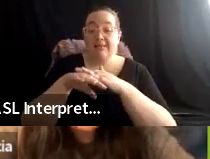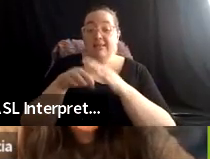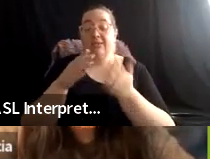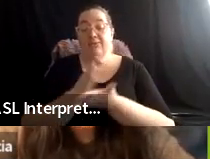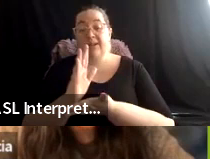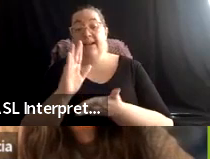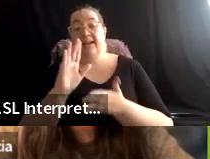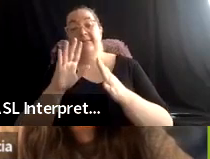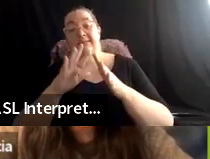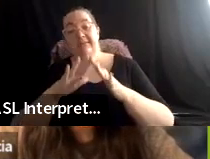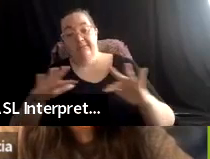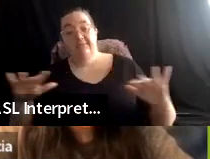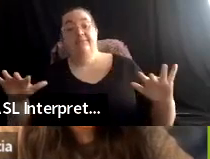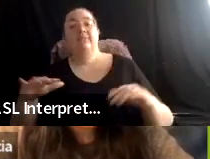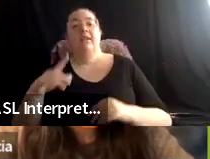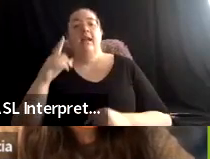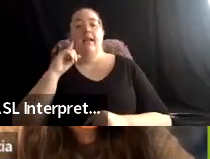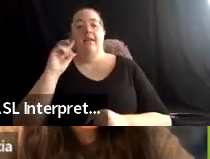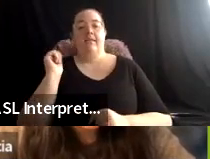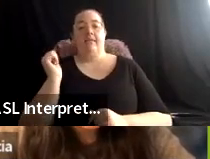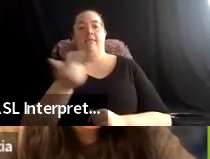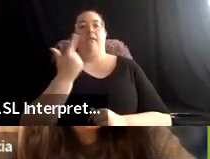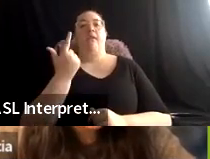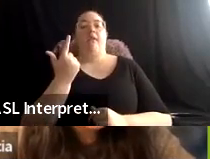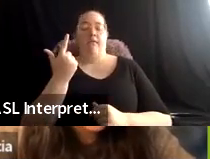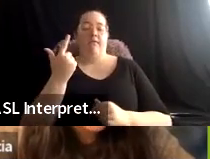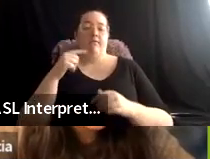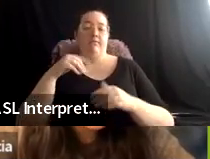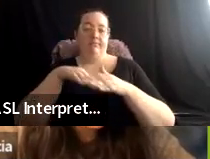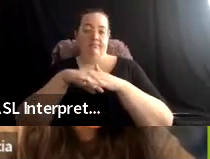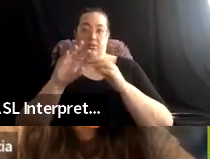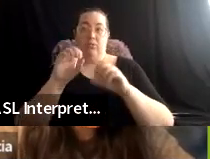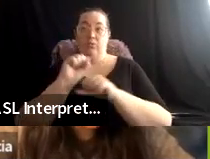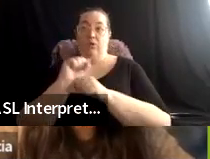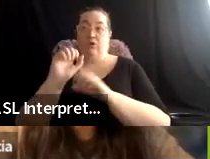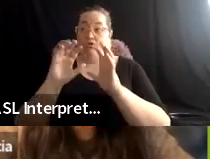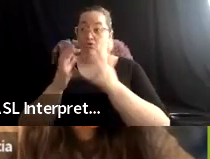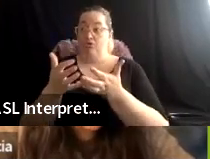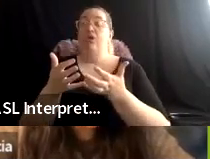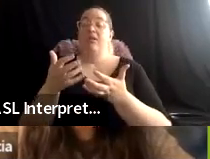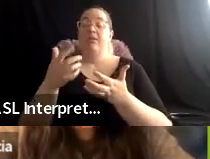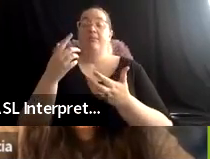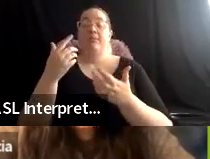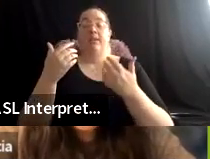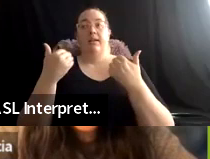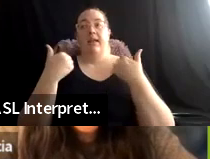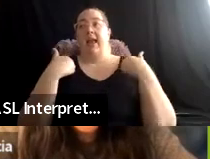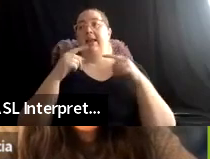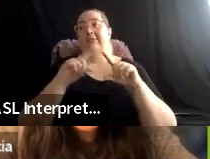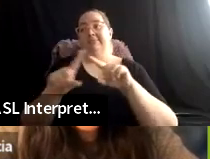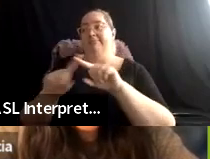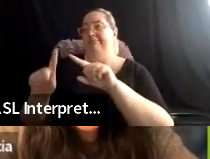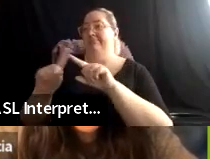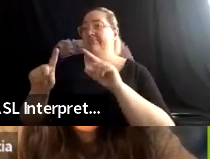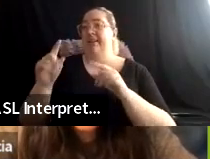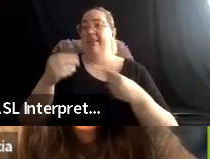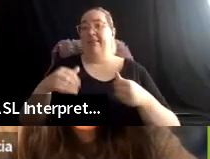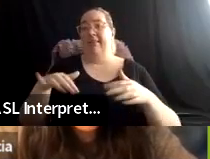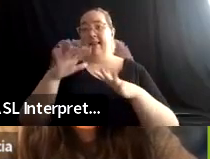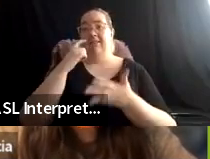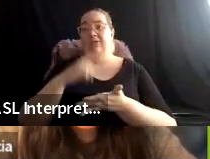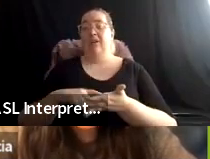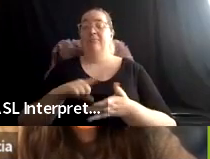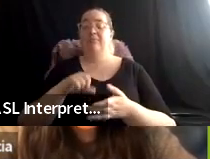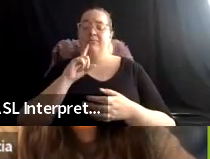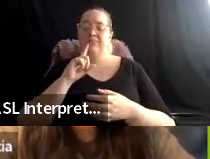of us came to this working group, having seen so many land acknowledgements that are kind of the end point for institutions. They